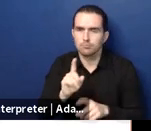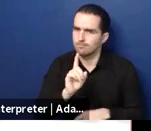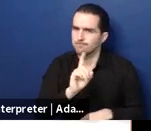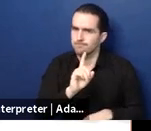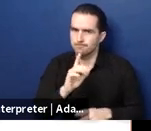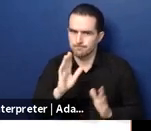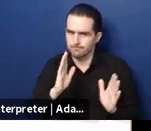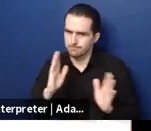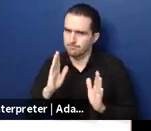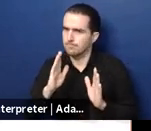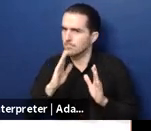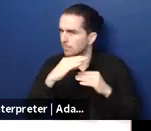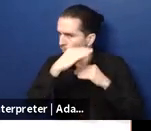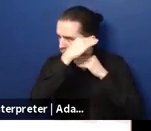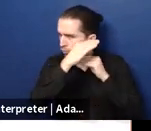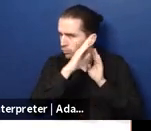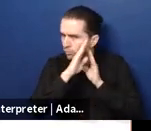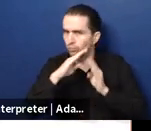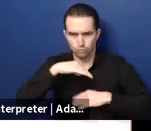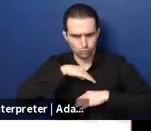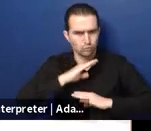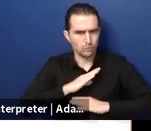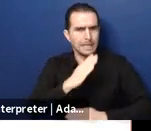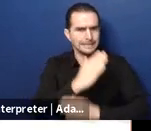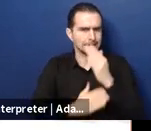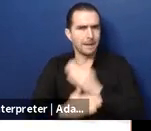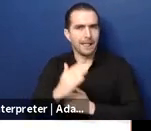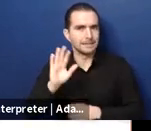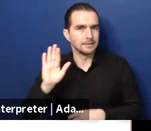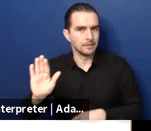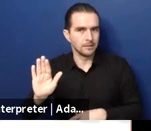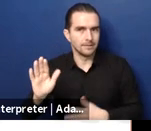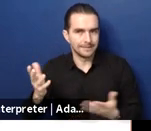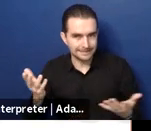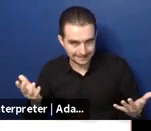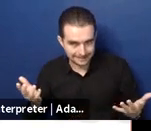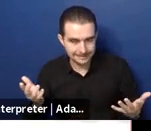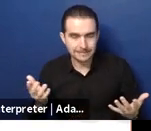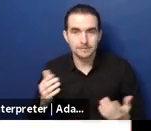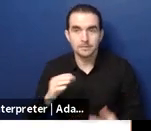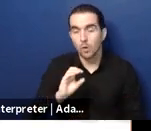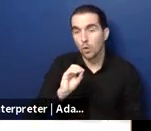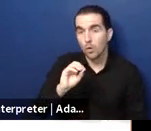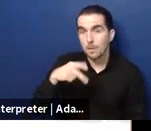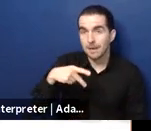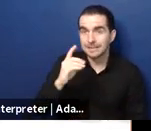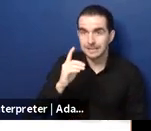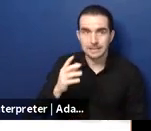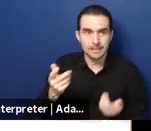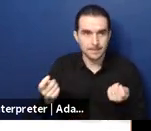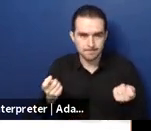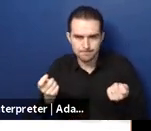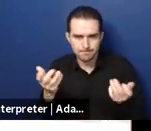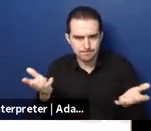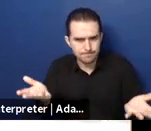principles is that the pa must assist not make decisions or choices for persons with disabilities